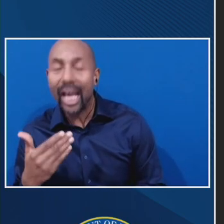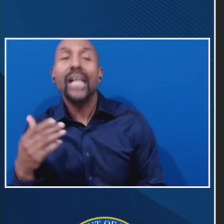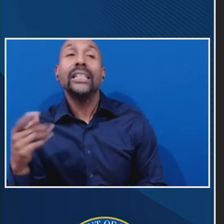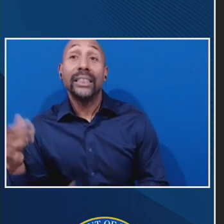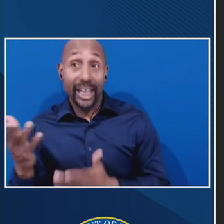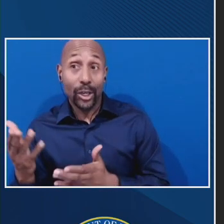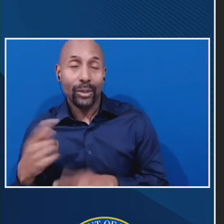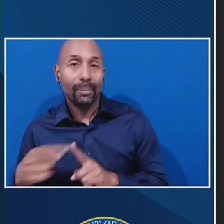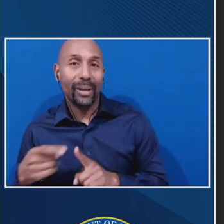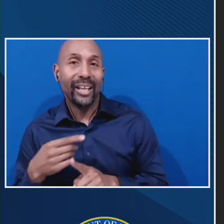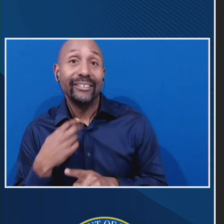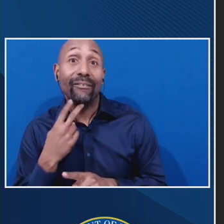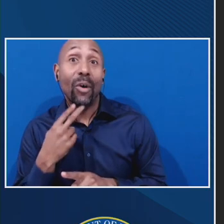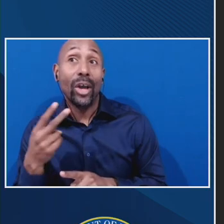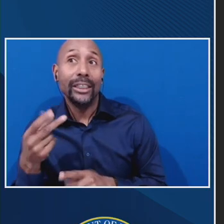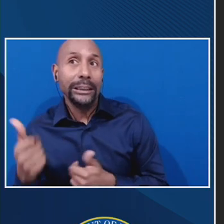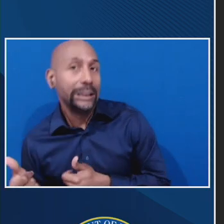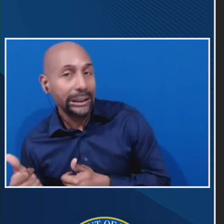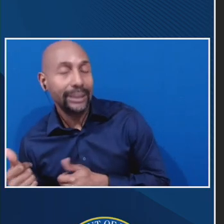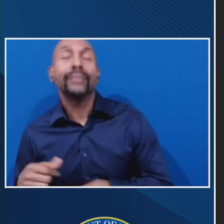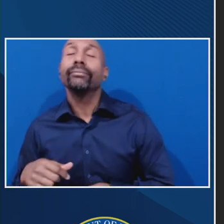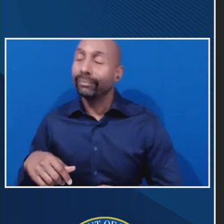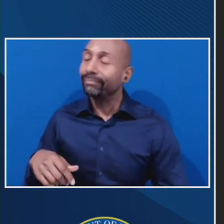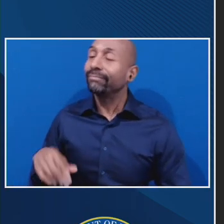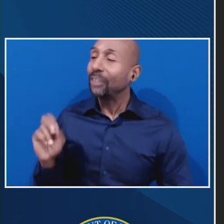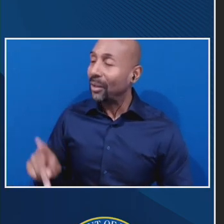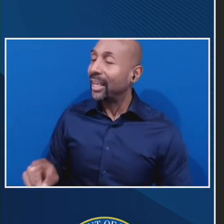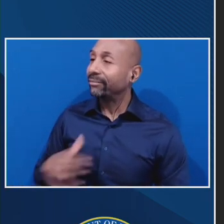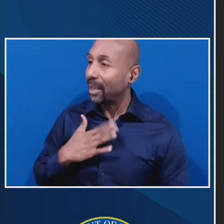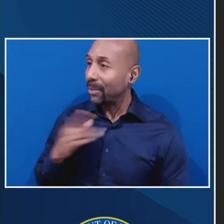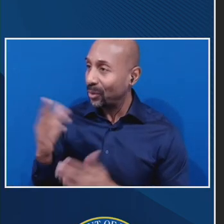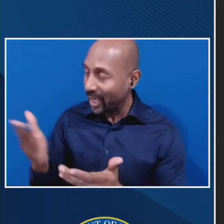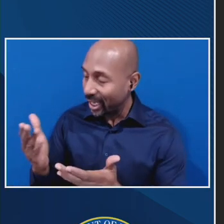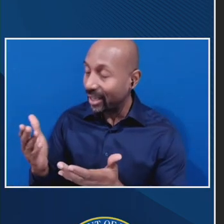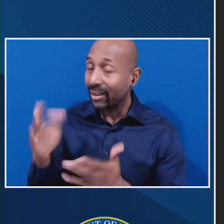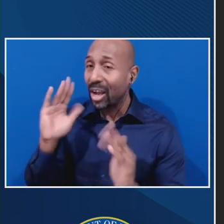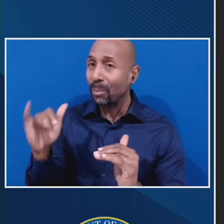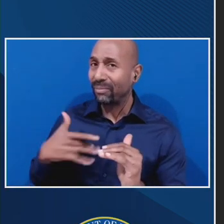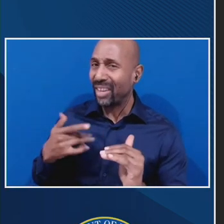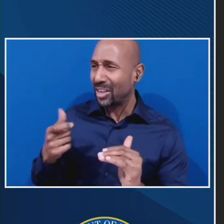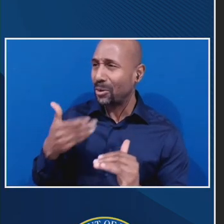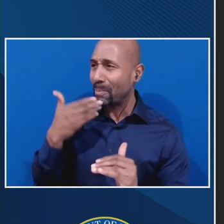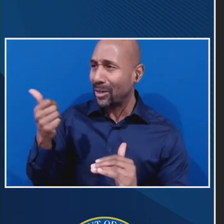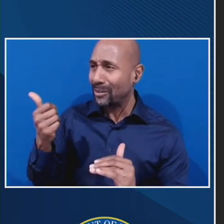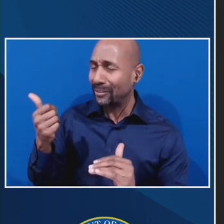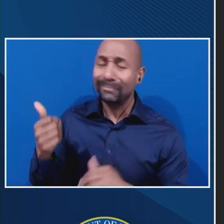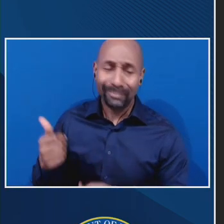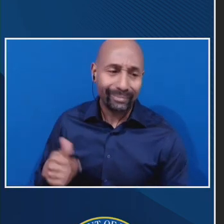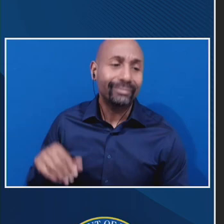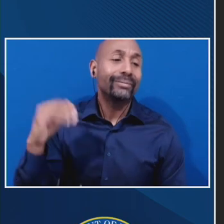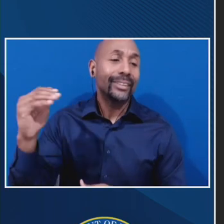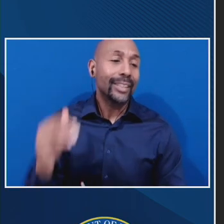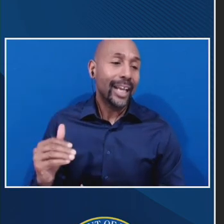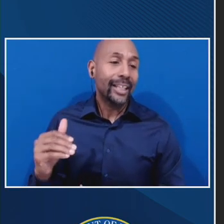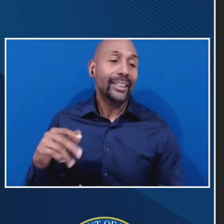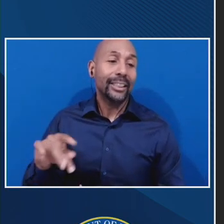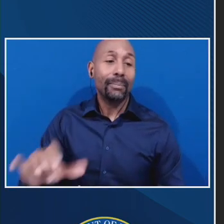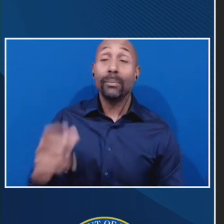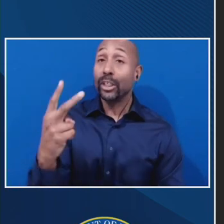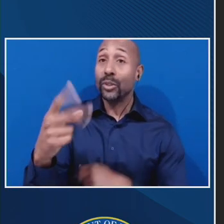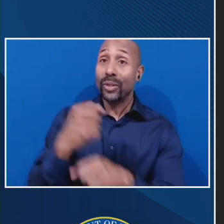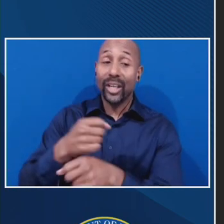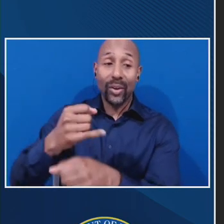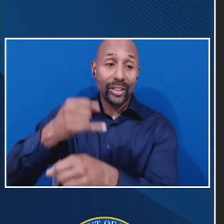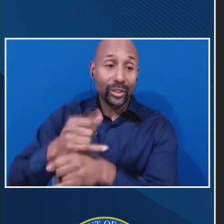All right. Glad to have you, Alyssa, and hope you're feeling a little better. Next, we have our public two-year institutions